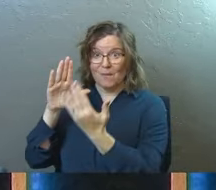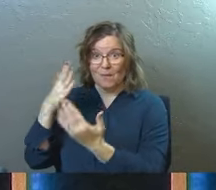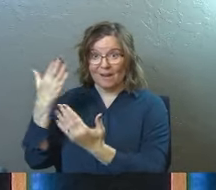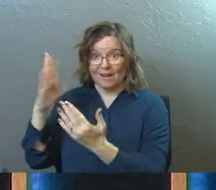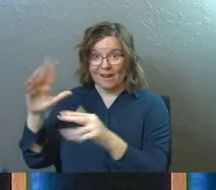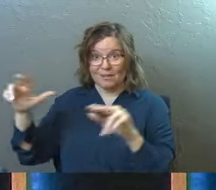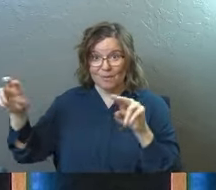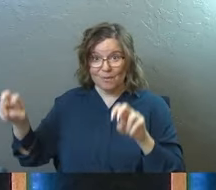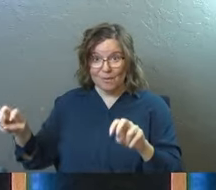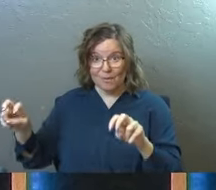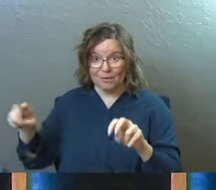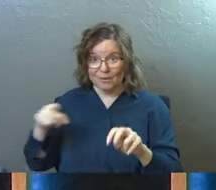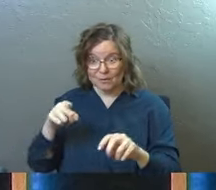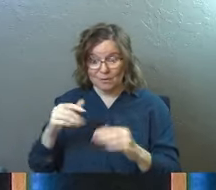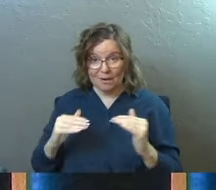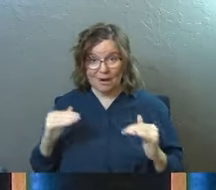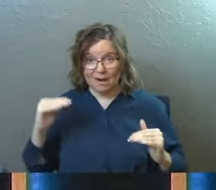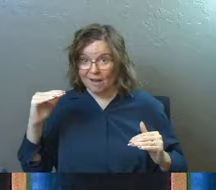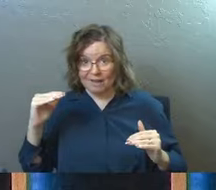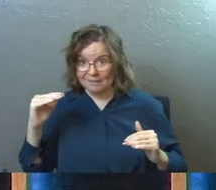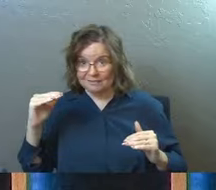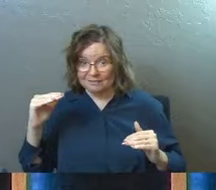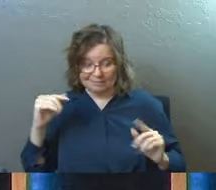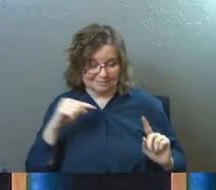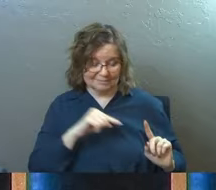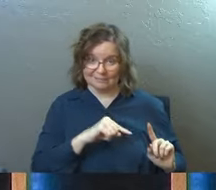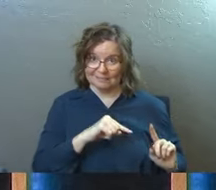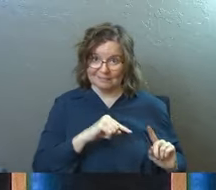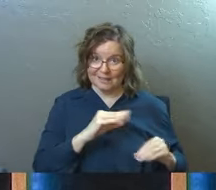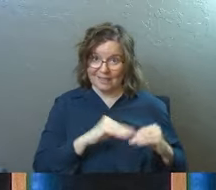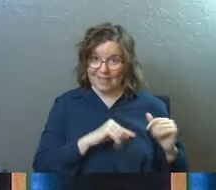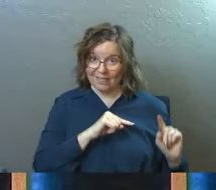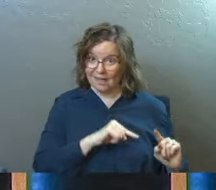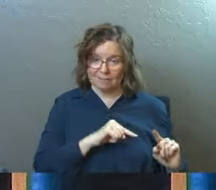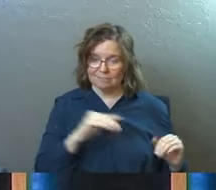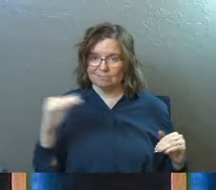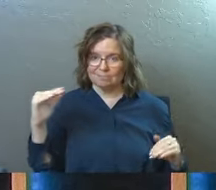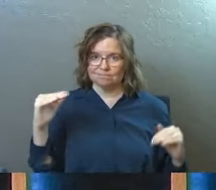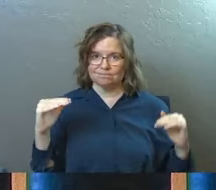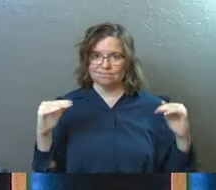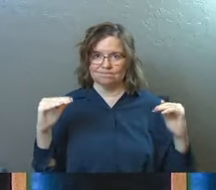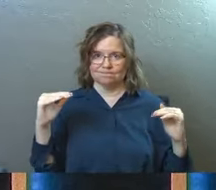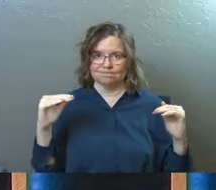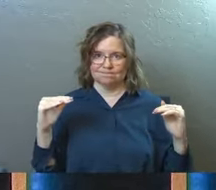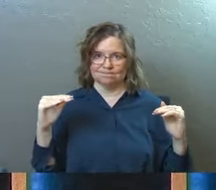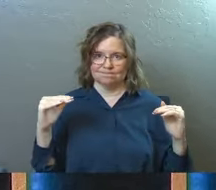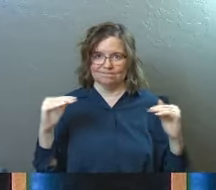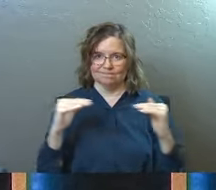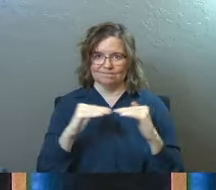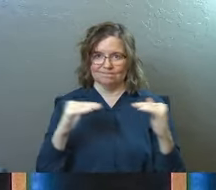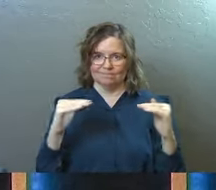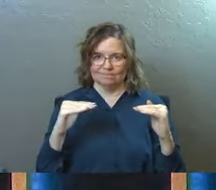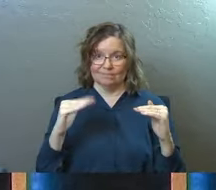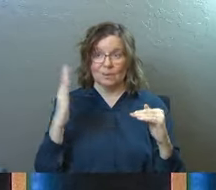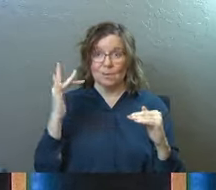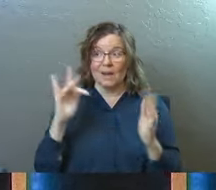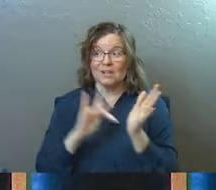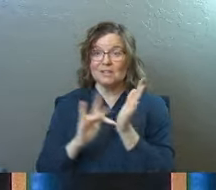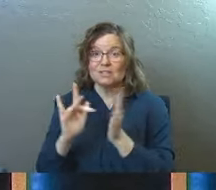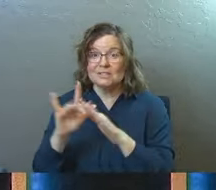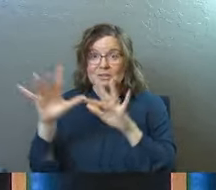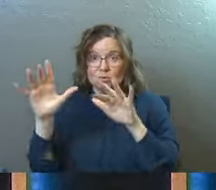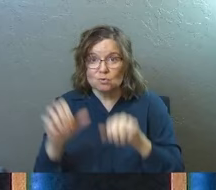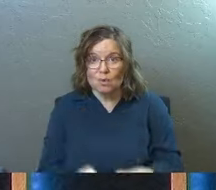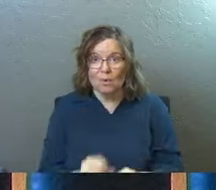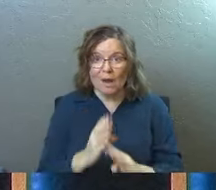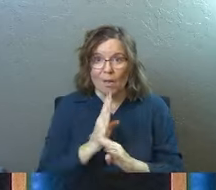Neither of you is more important. Neither of you is loved more. Because Jesus tore down the wall.